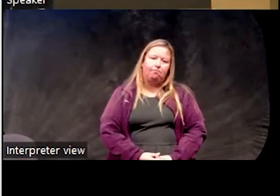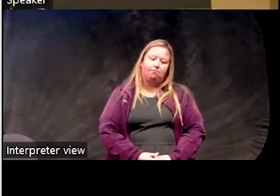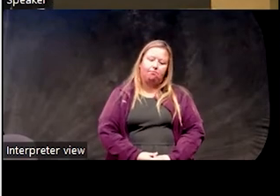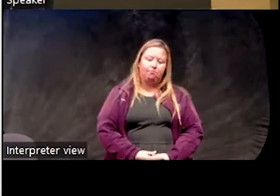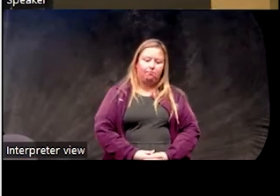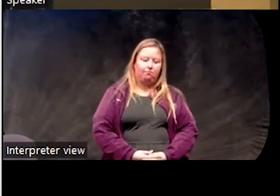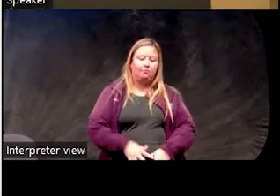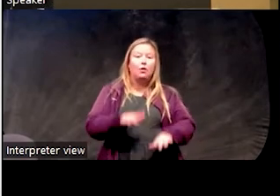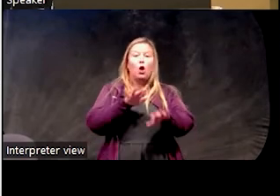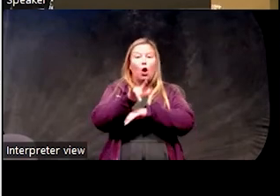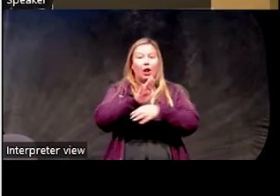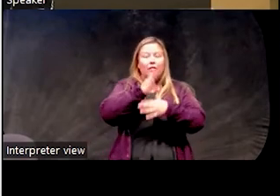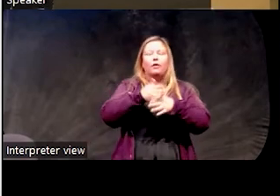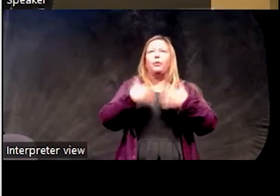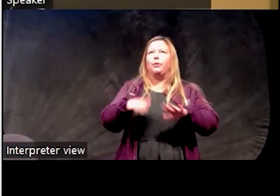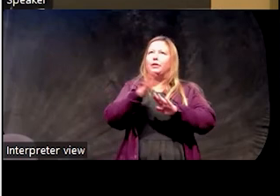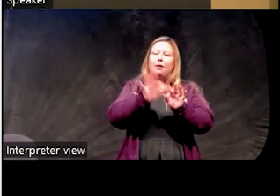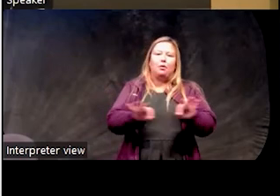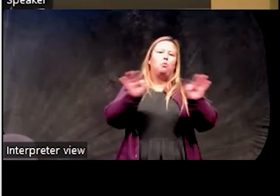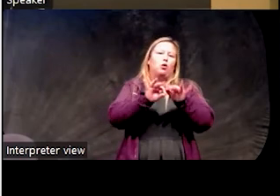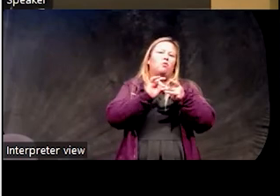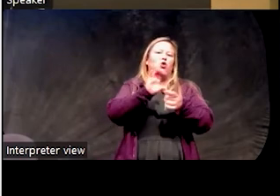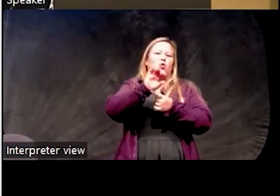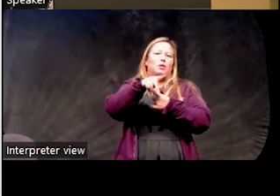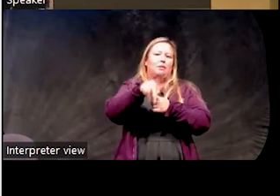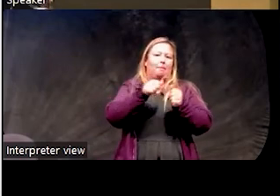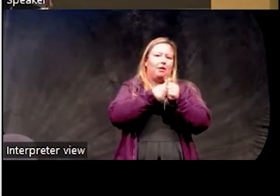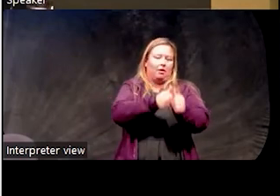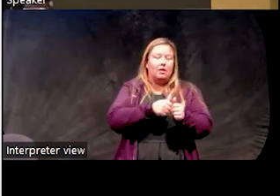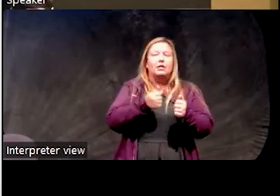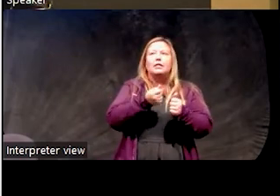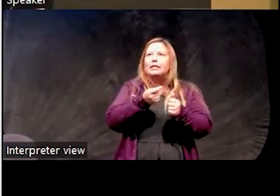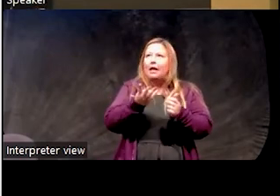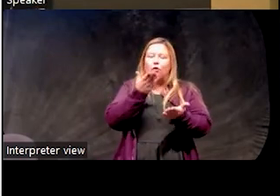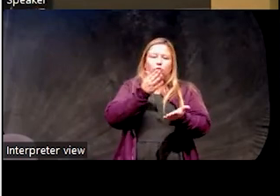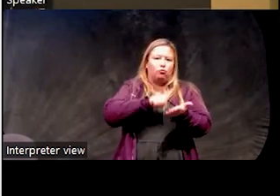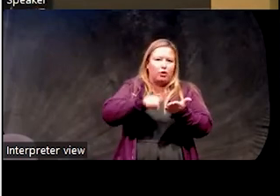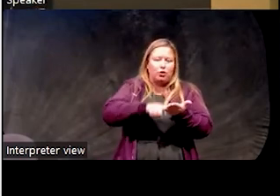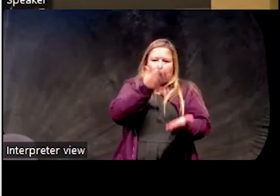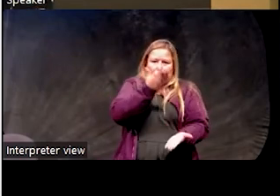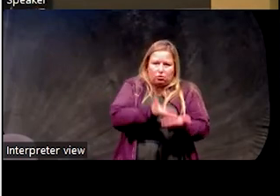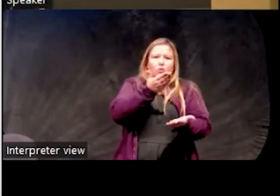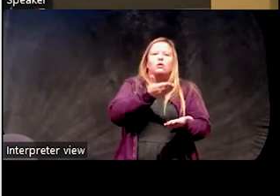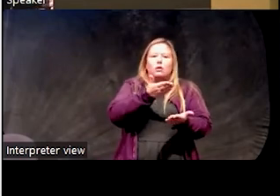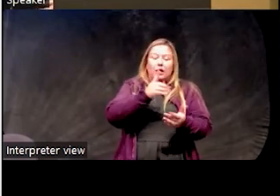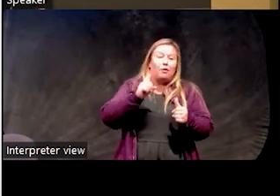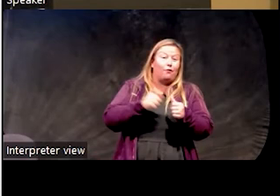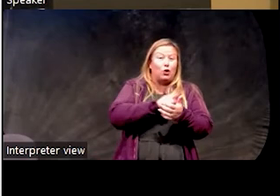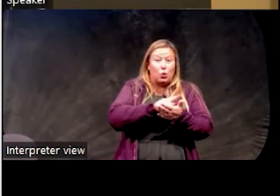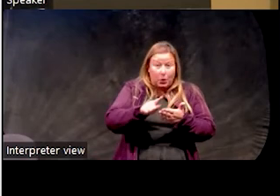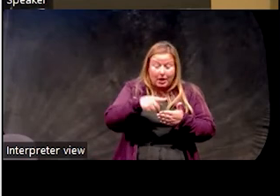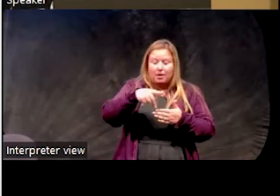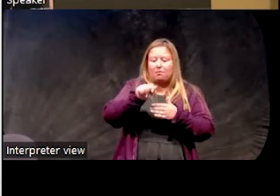Early intervention is super important. When we're talking about CPAP adherence, there's tons of data that show patterns of use within the first week.